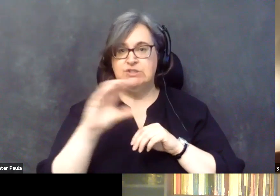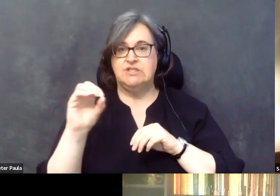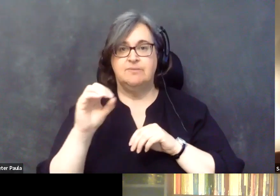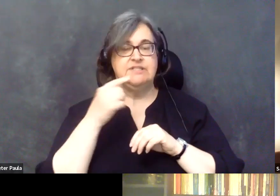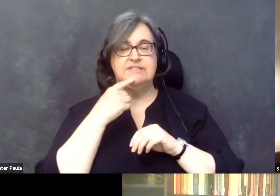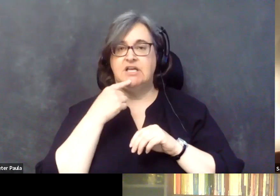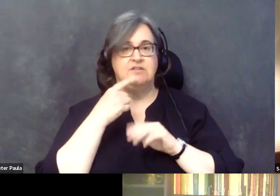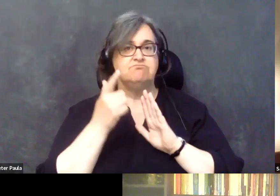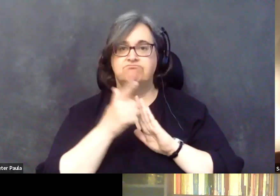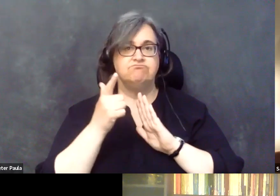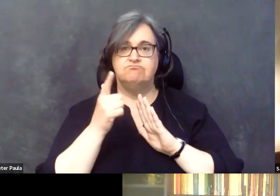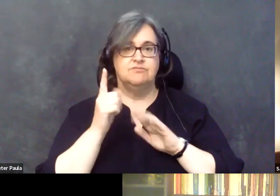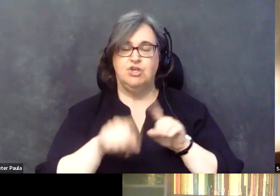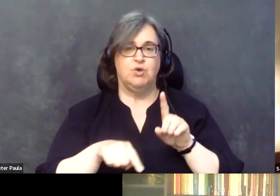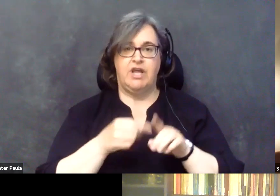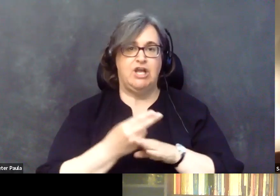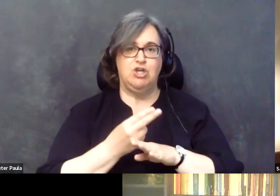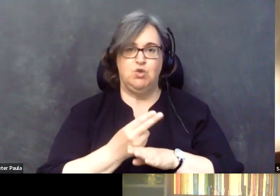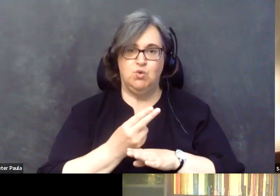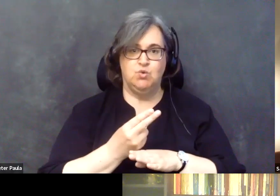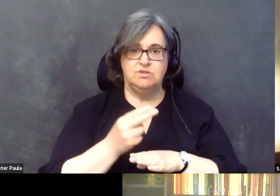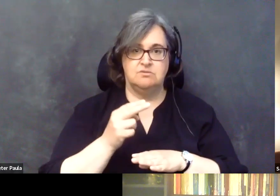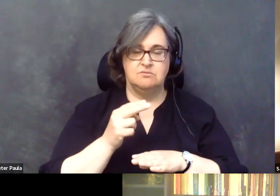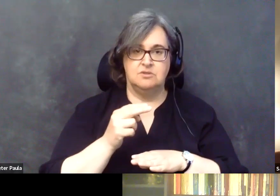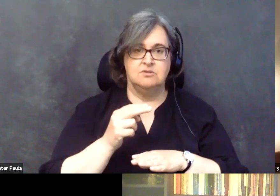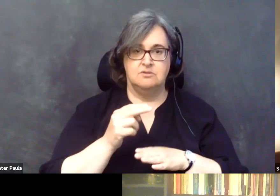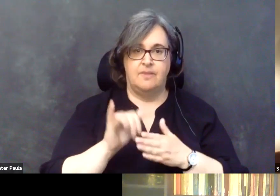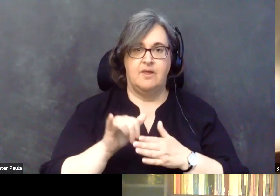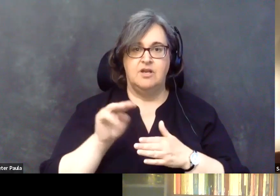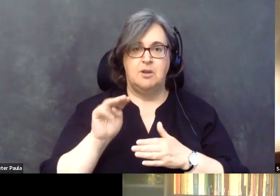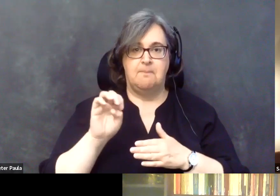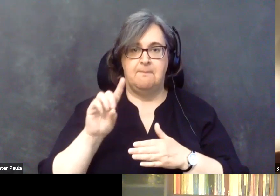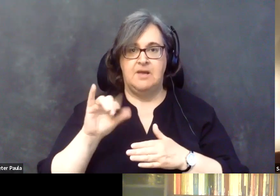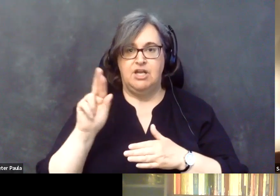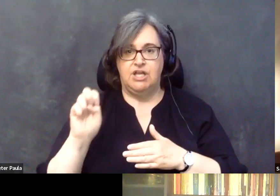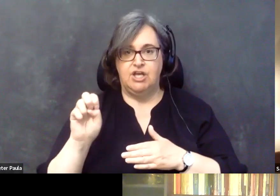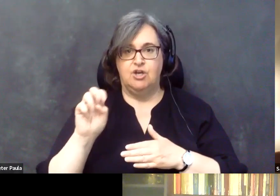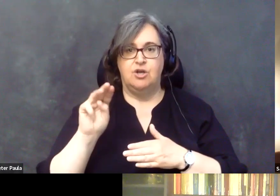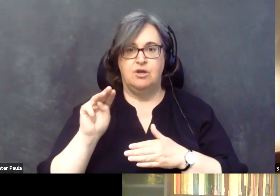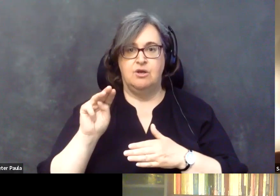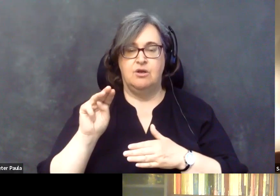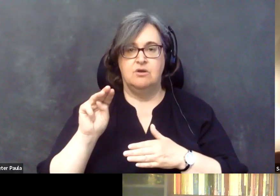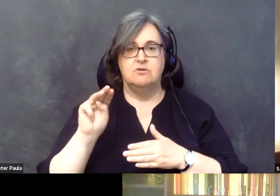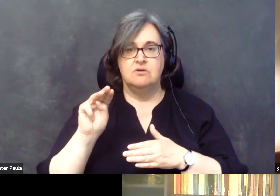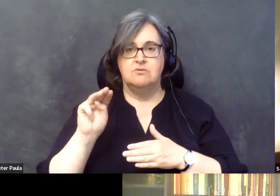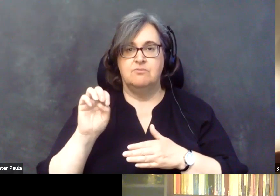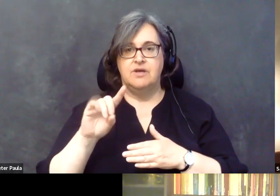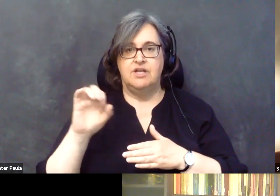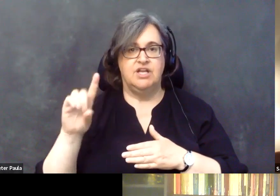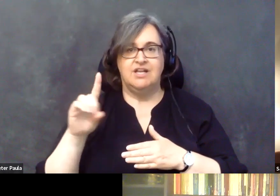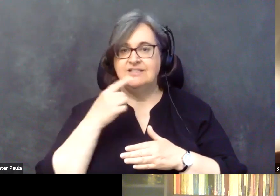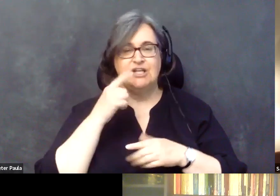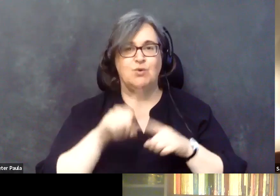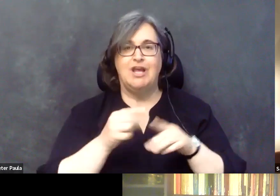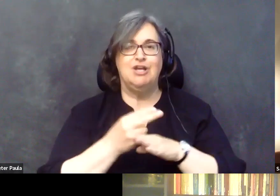and Medicare that providers should not be using it or patients should not be using it. More so because it's, it's public facing.